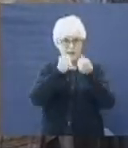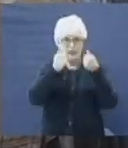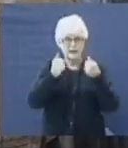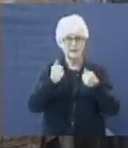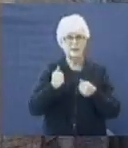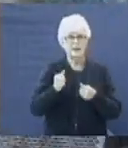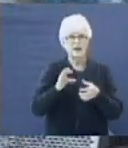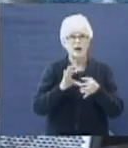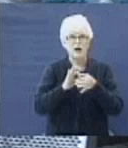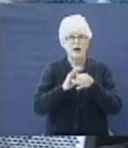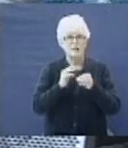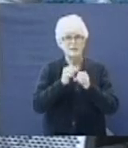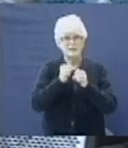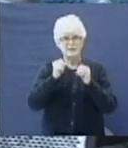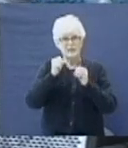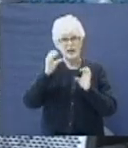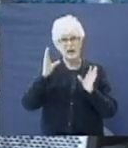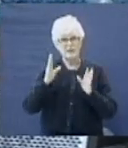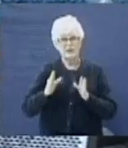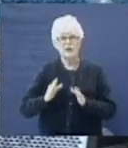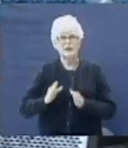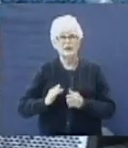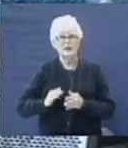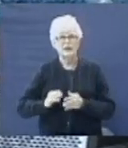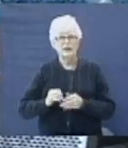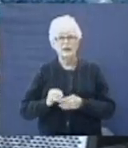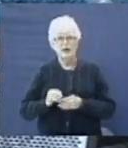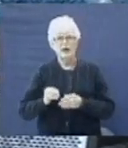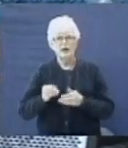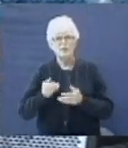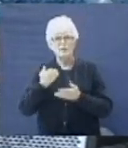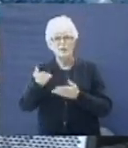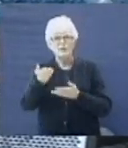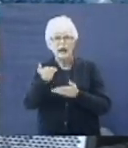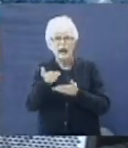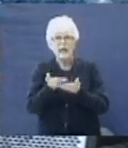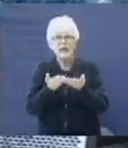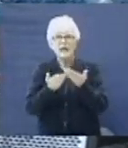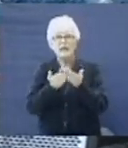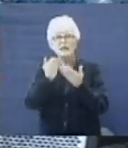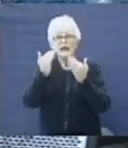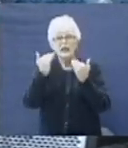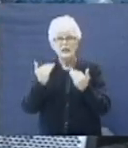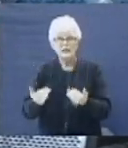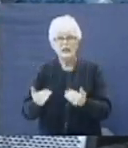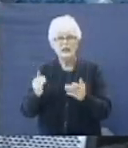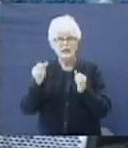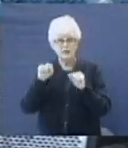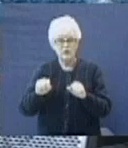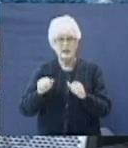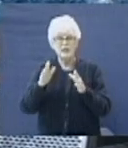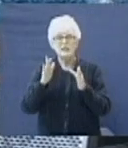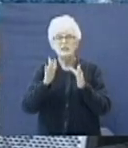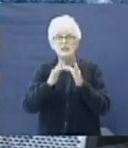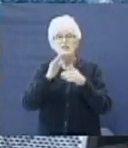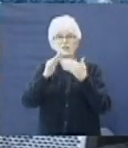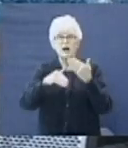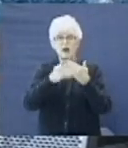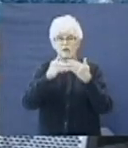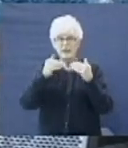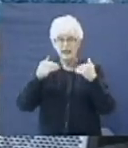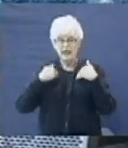of his faith. Verse number 11. But put forth thine hand now and touch all that he had.